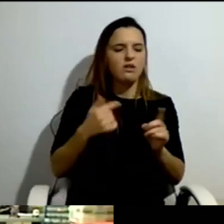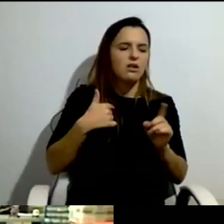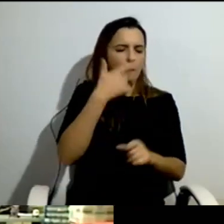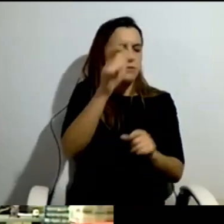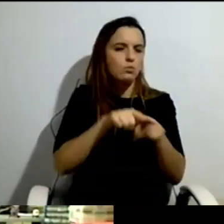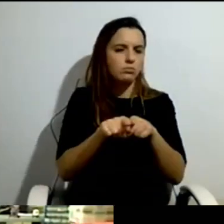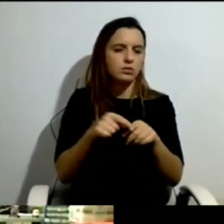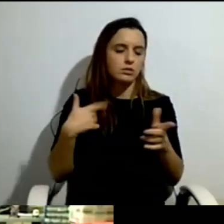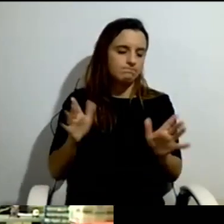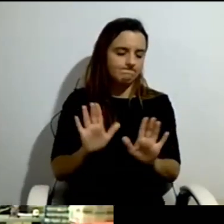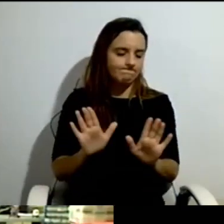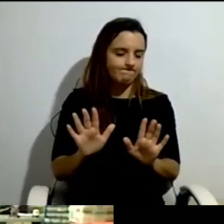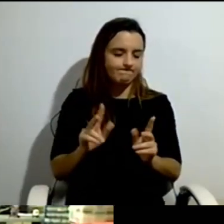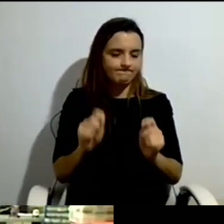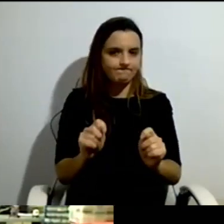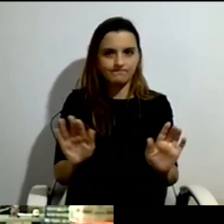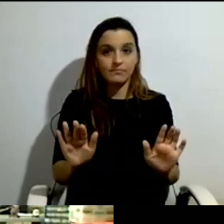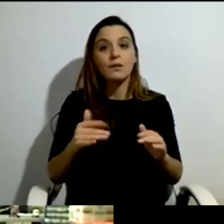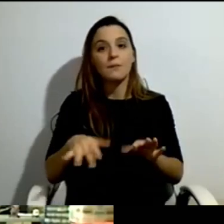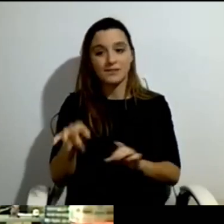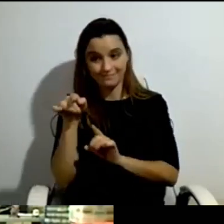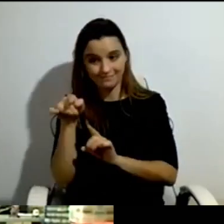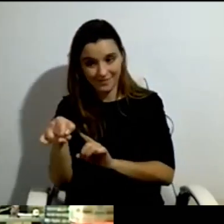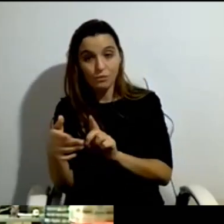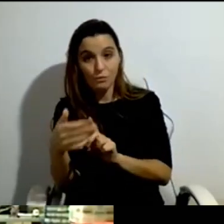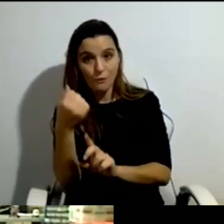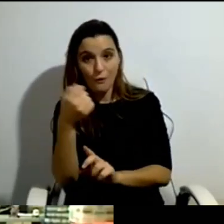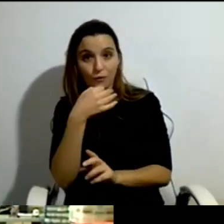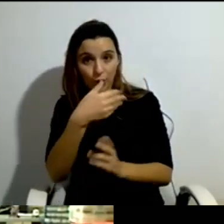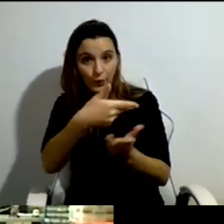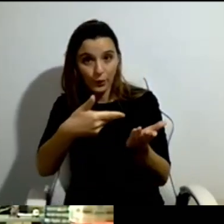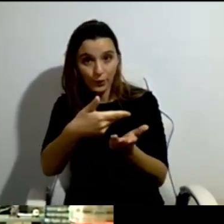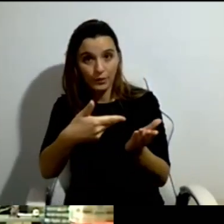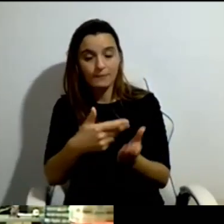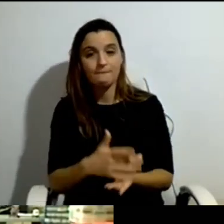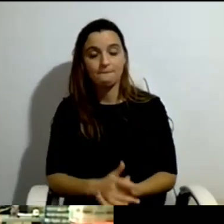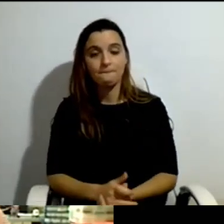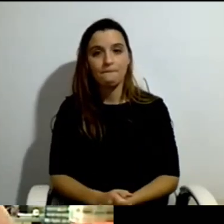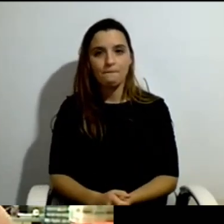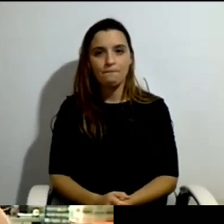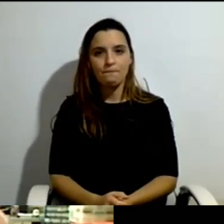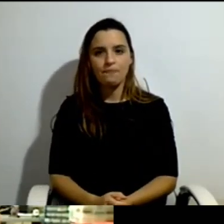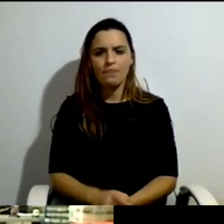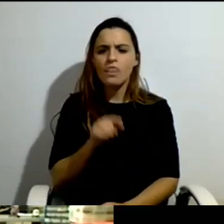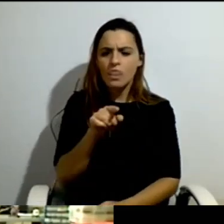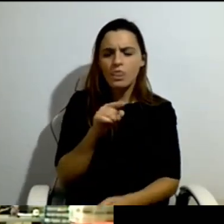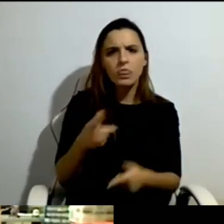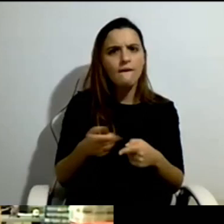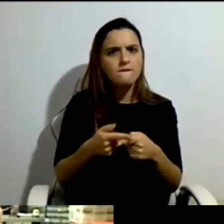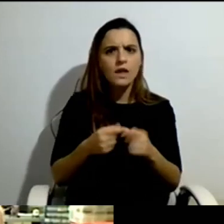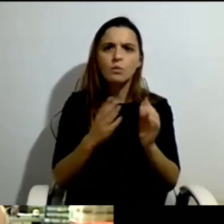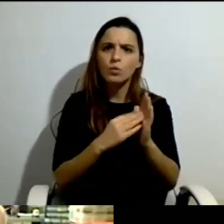talk to them. And they were very much interested in the model. Not for our reasons, of course.